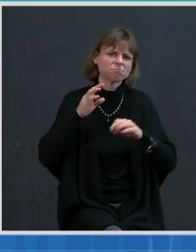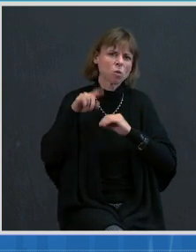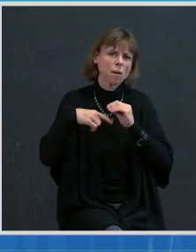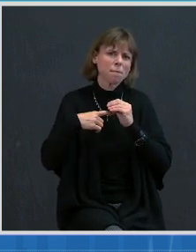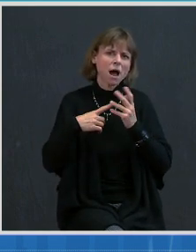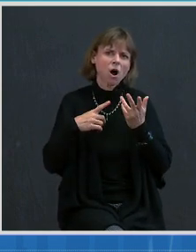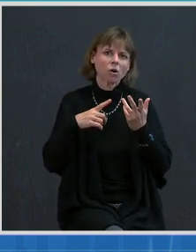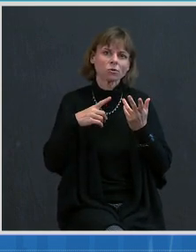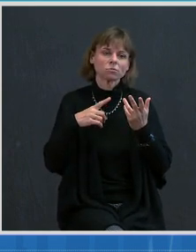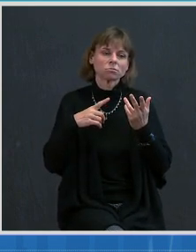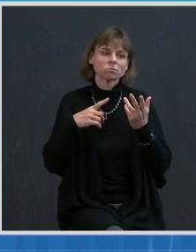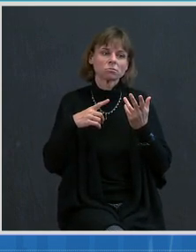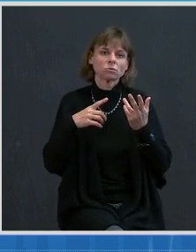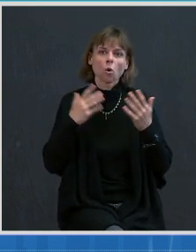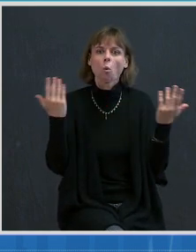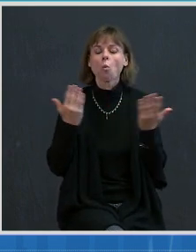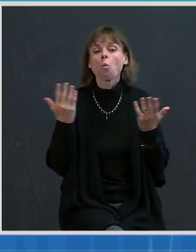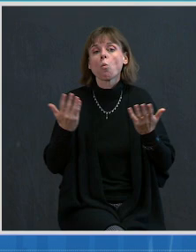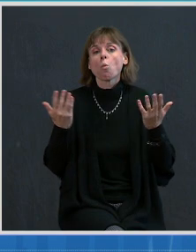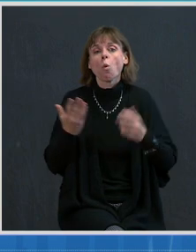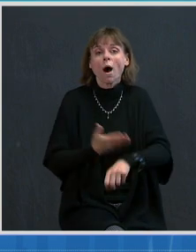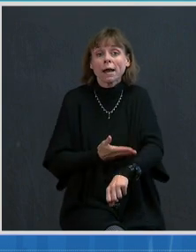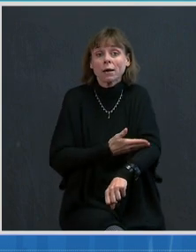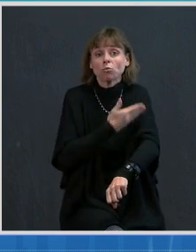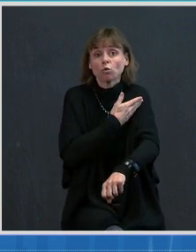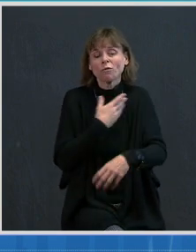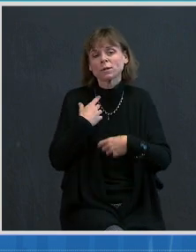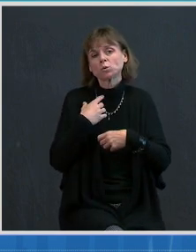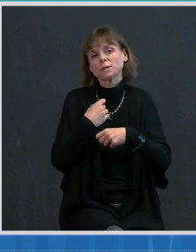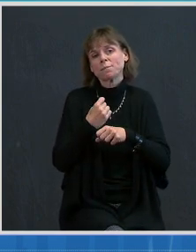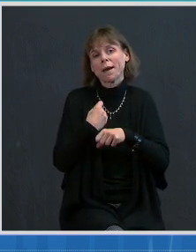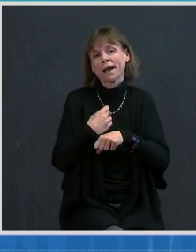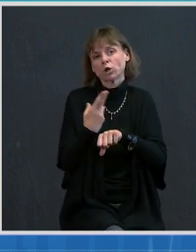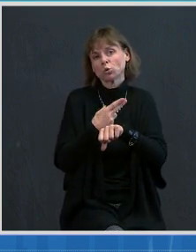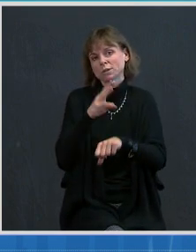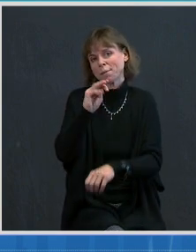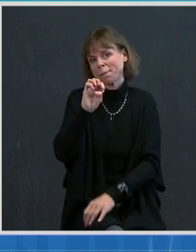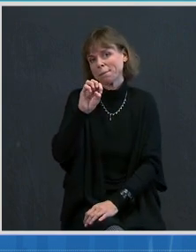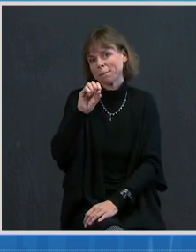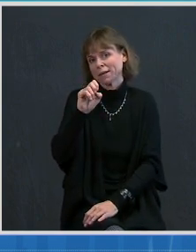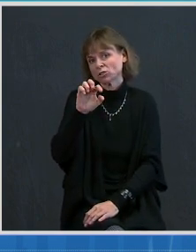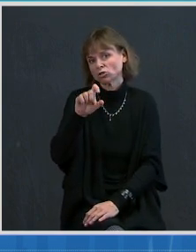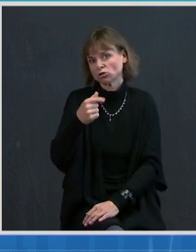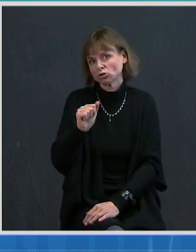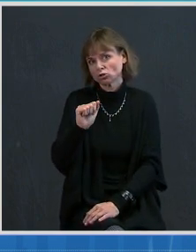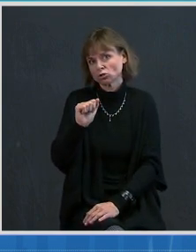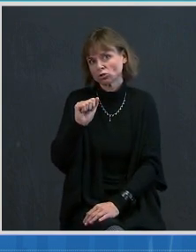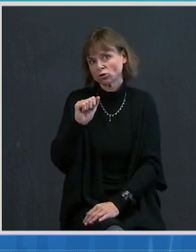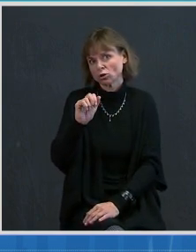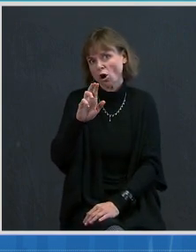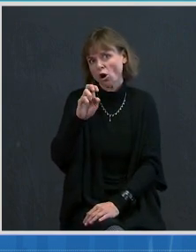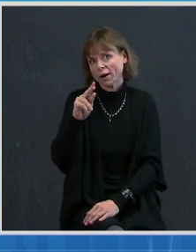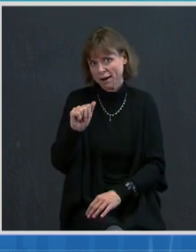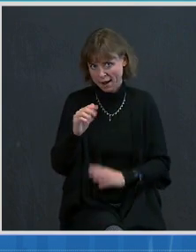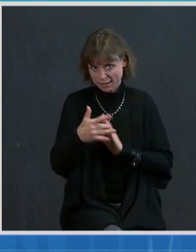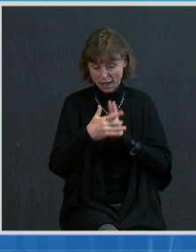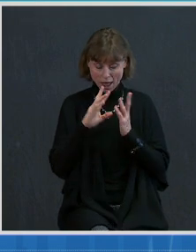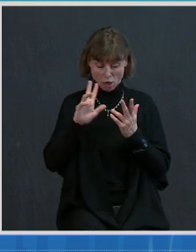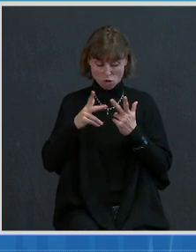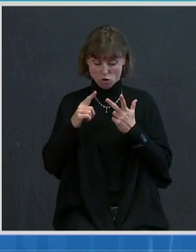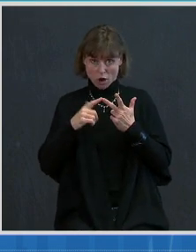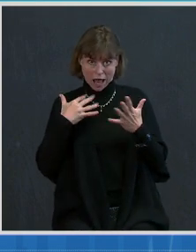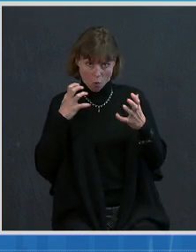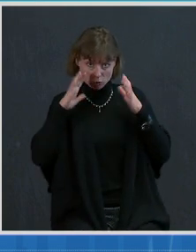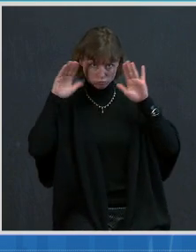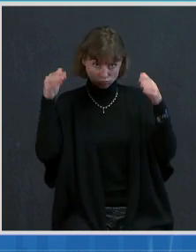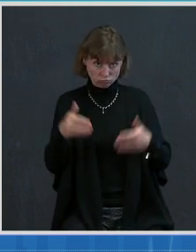advances that have been made with messenger RNA technology. And the third is one I want to spend just a couple of minutes on, and that's called